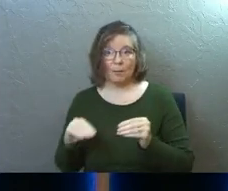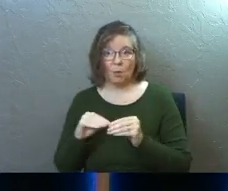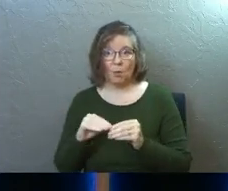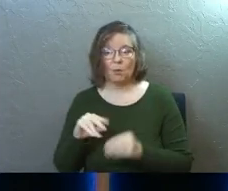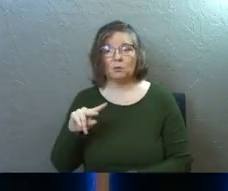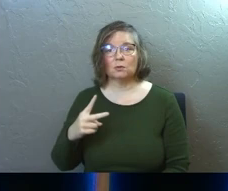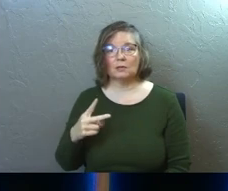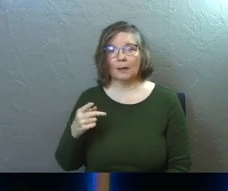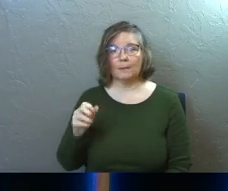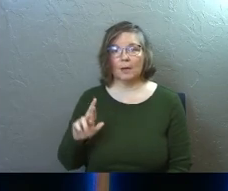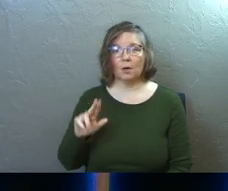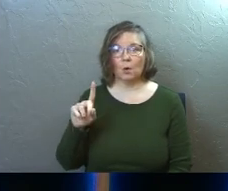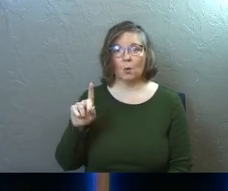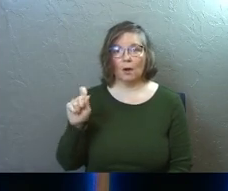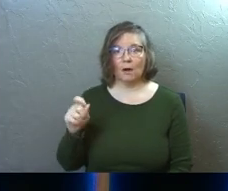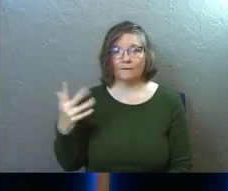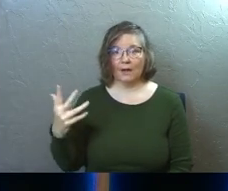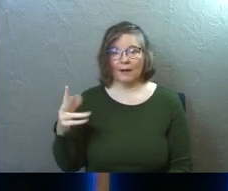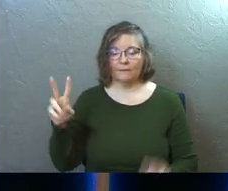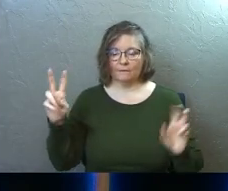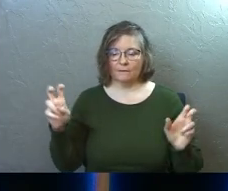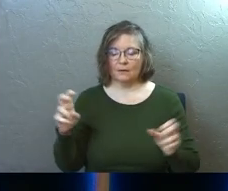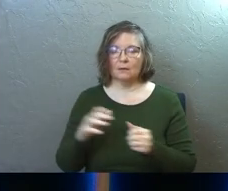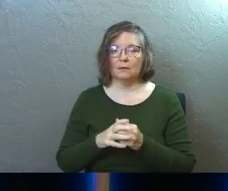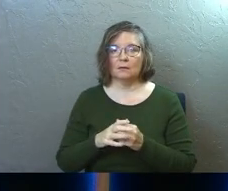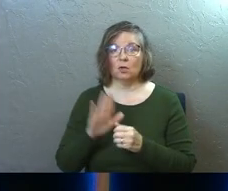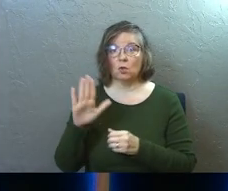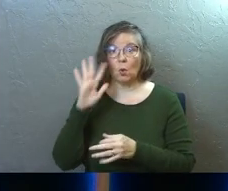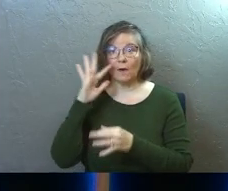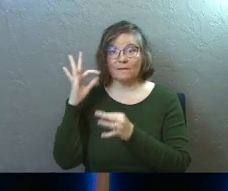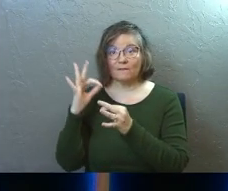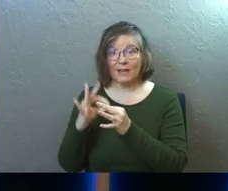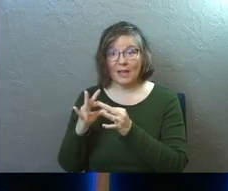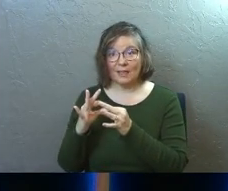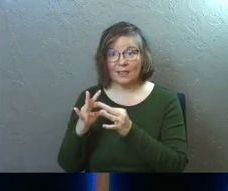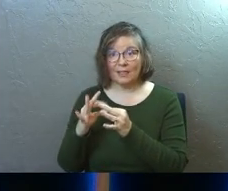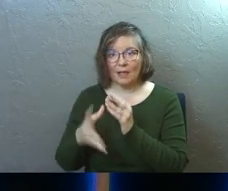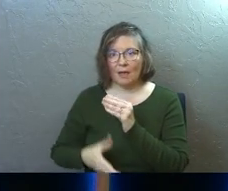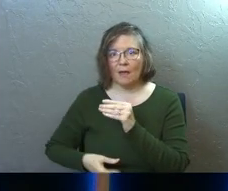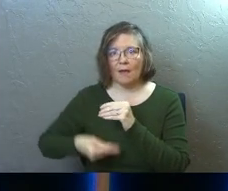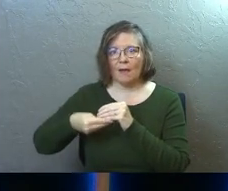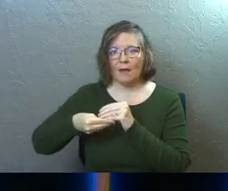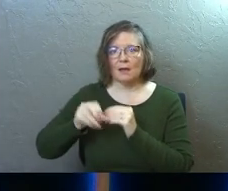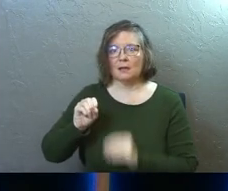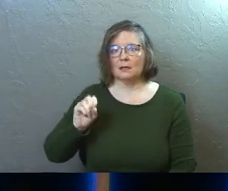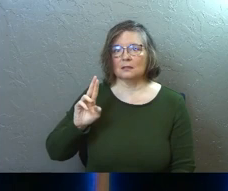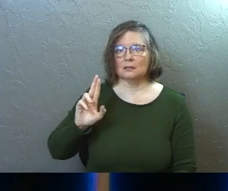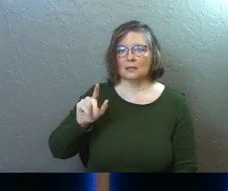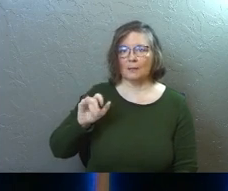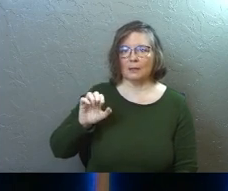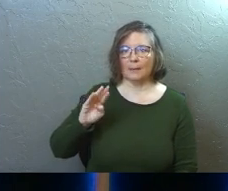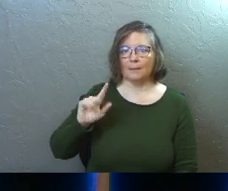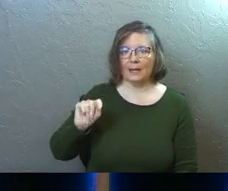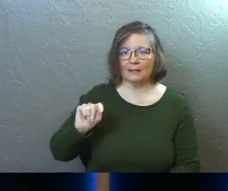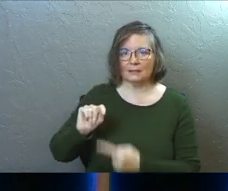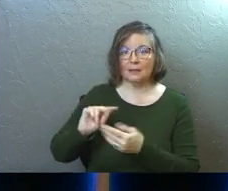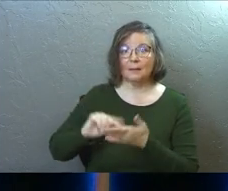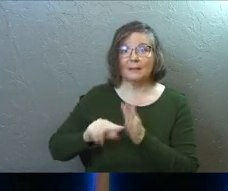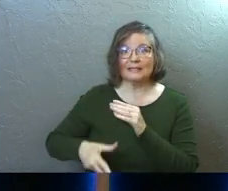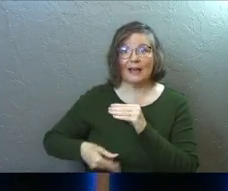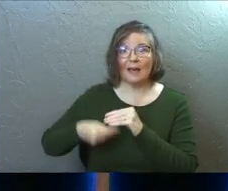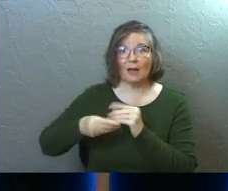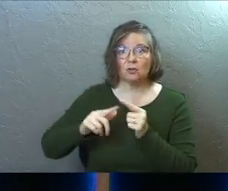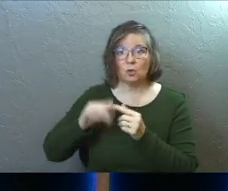Second Peter one, five, he says, supplement your faith. That means add to your faith. What he's about to give us here in this list